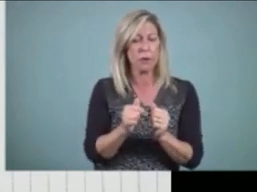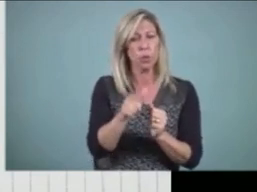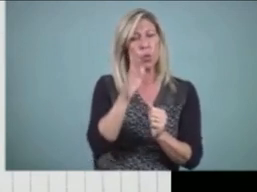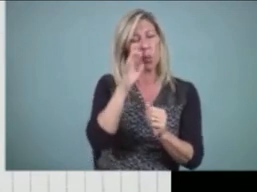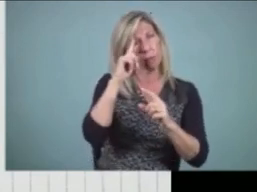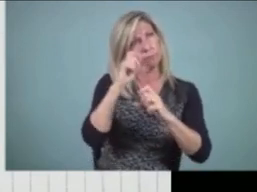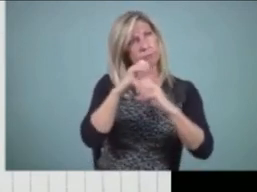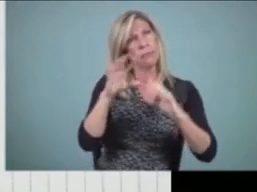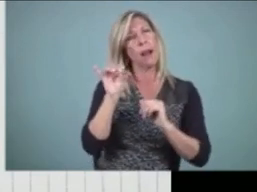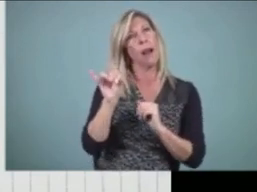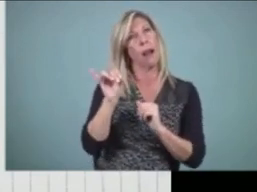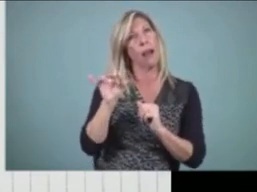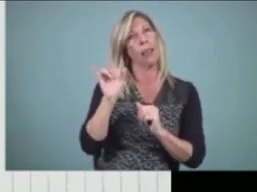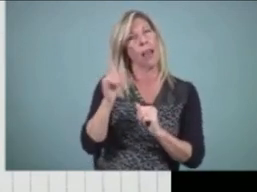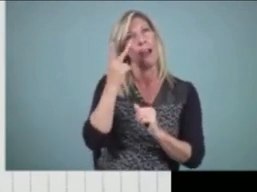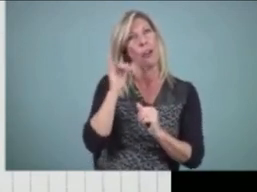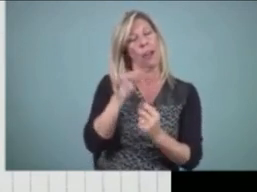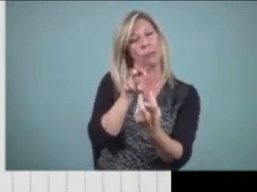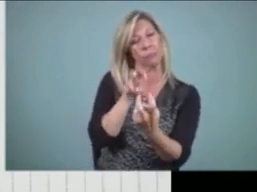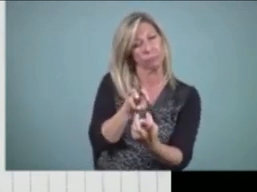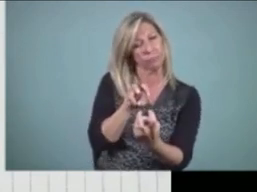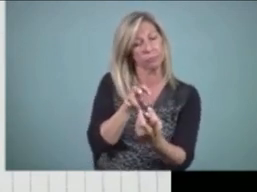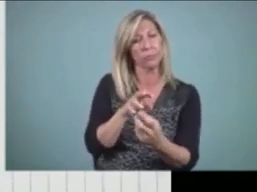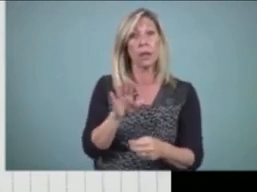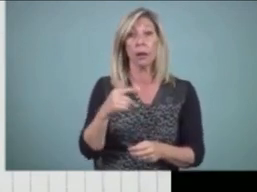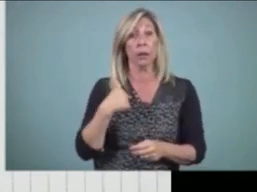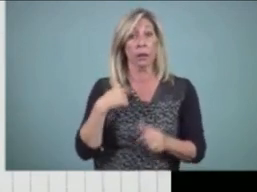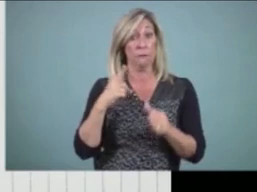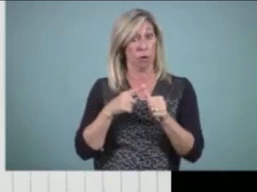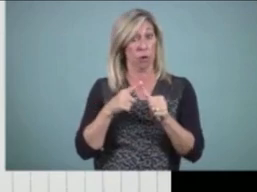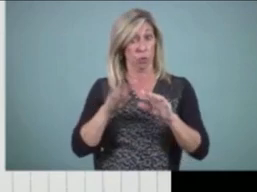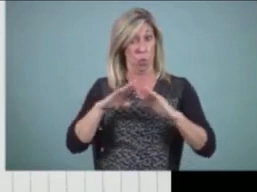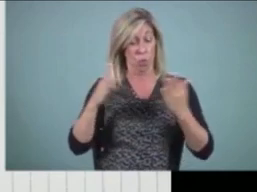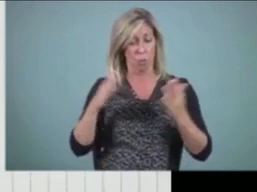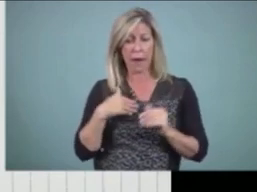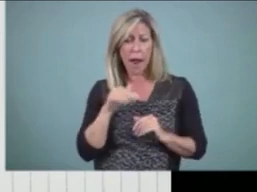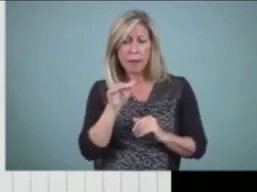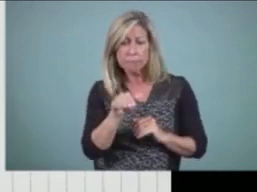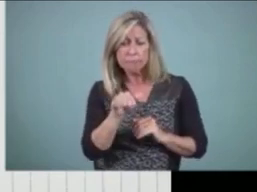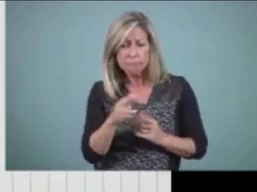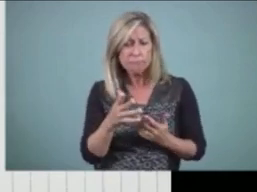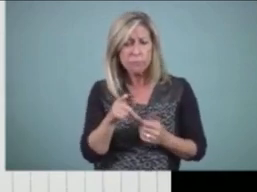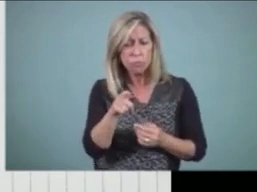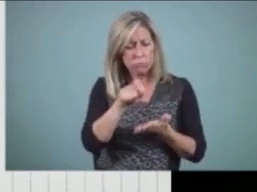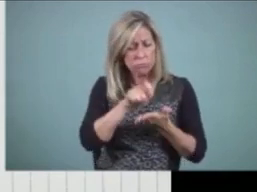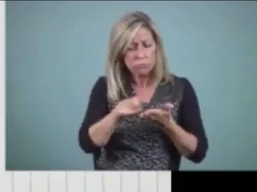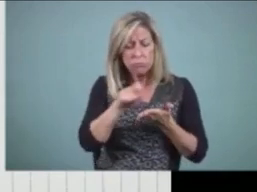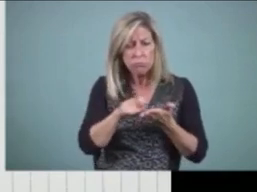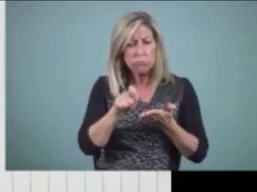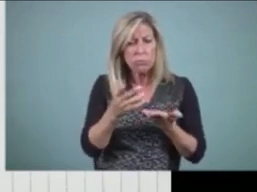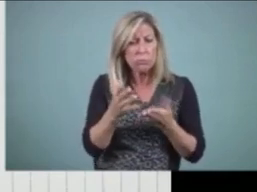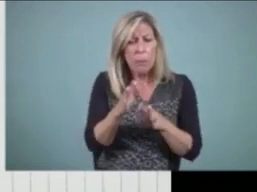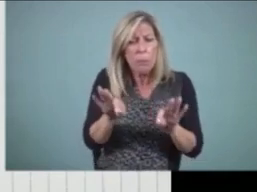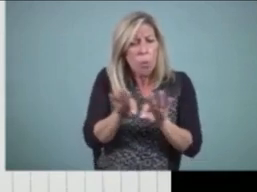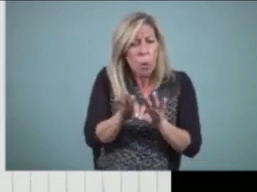is how I ask him to focus first on why he's writing and what's important and what's his story about before we worry